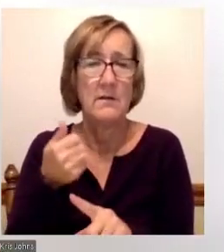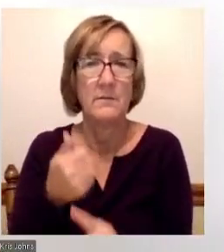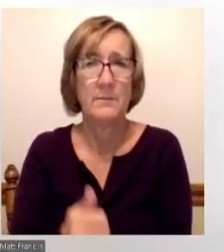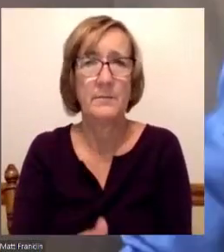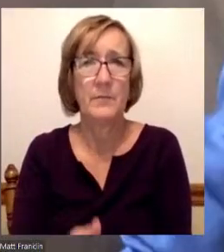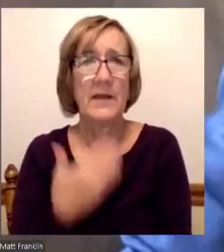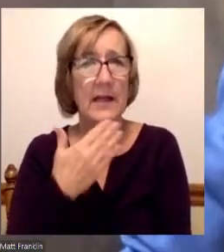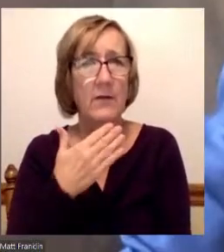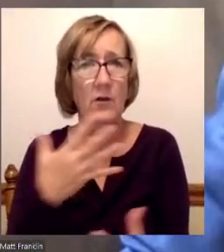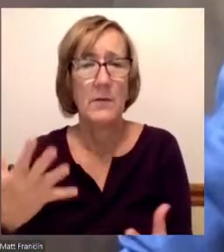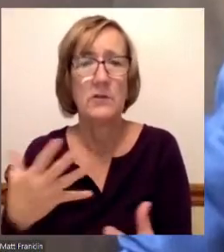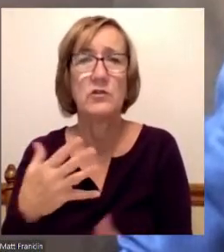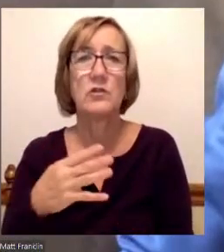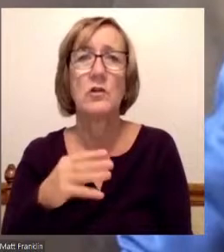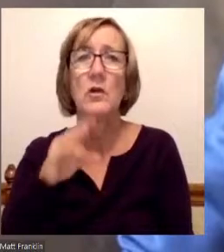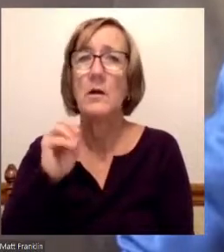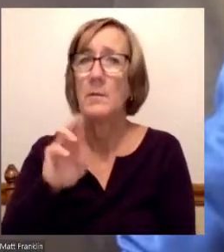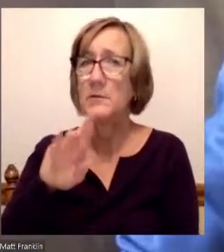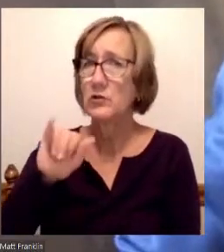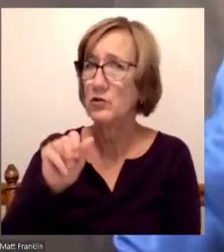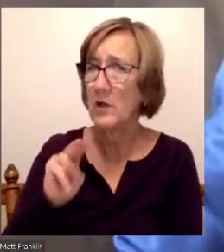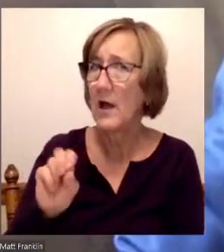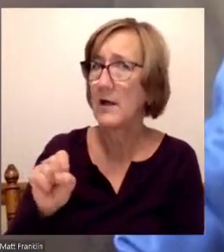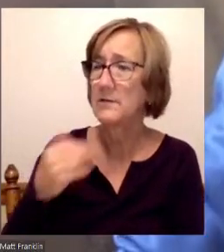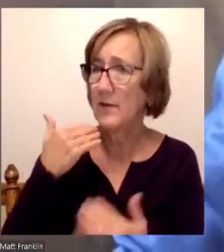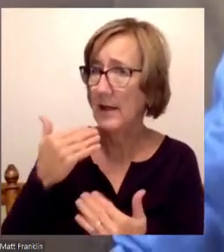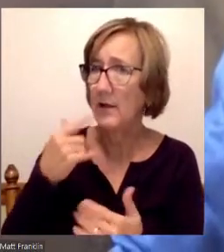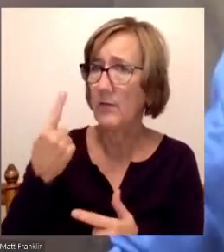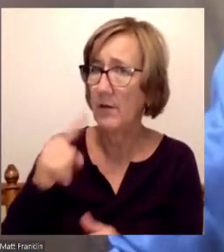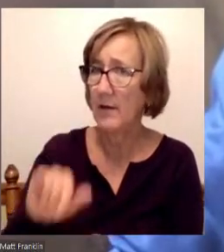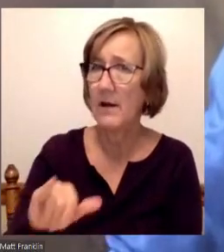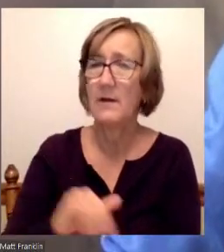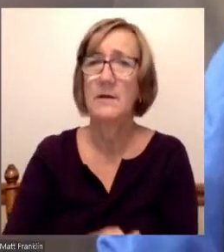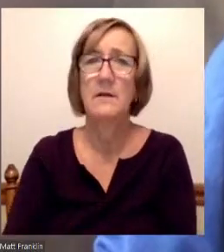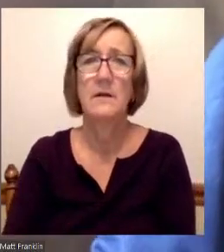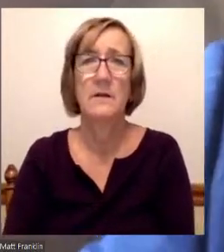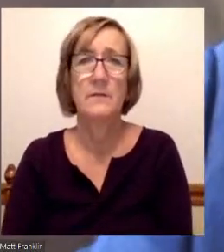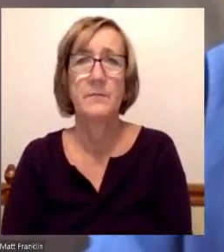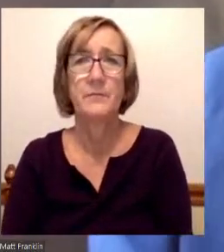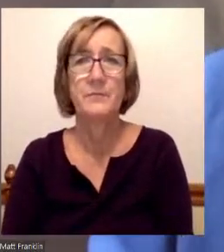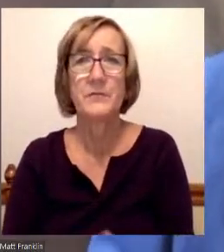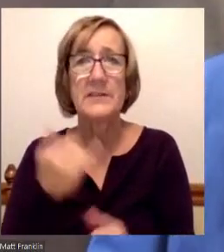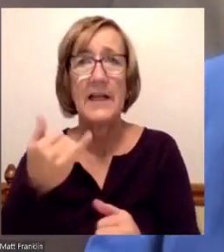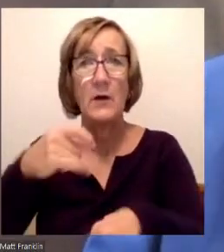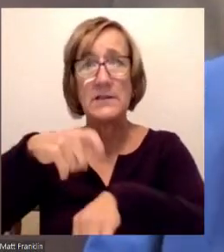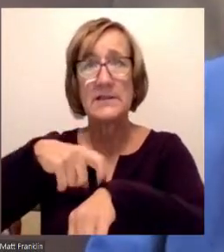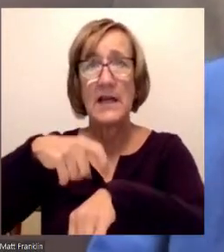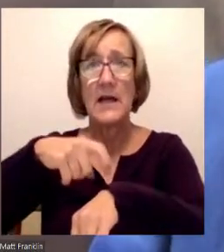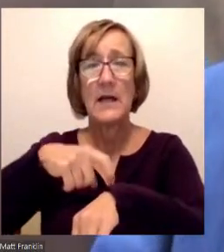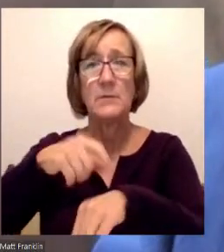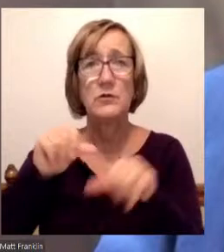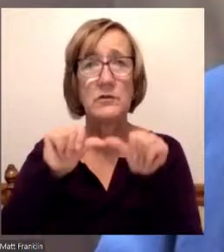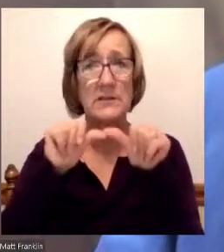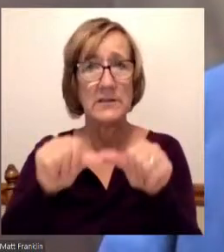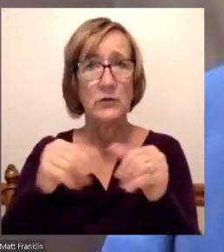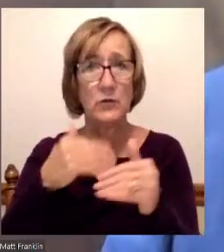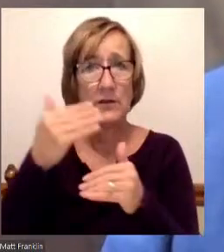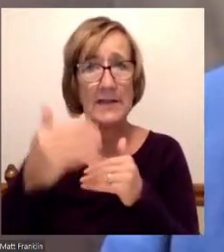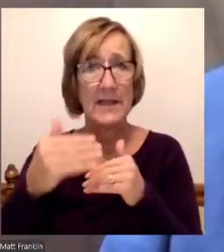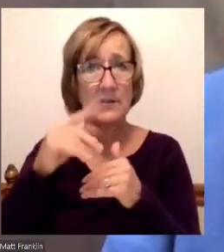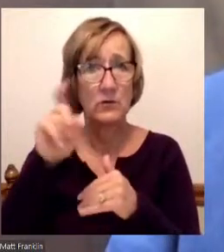All right, Mr. Johns, thank you so much for that. It's time now to move on to our next question,